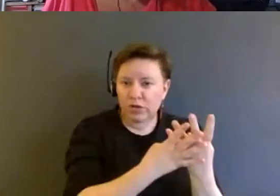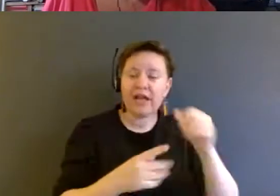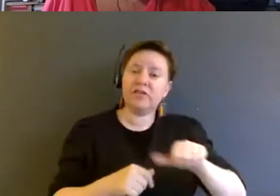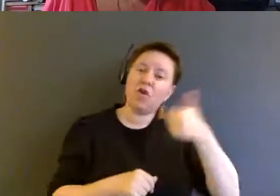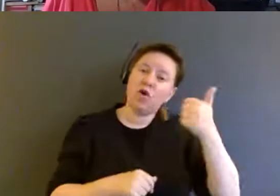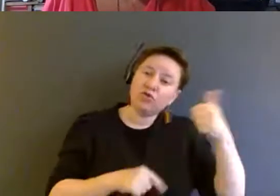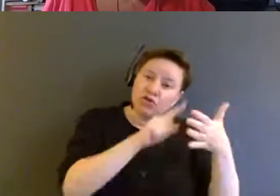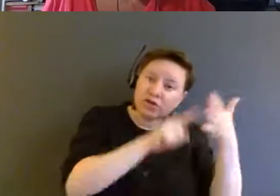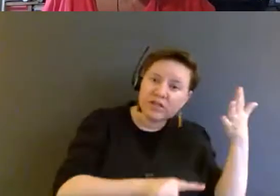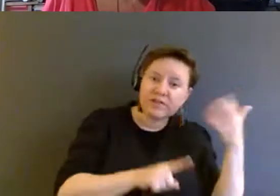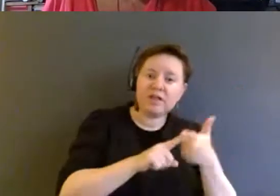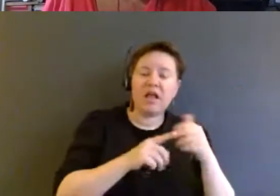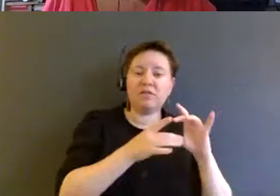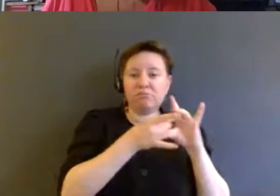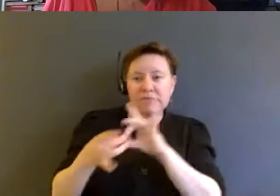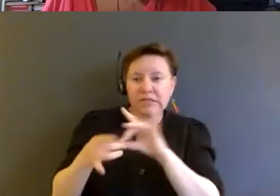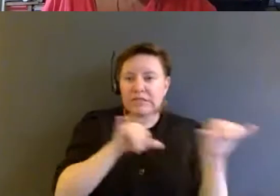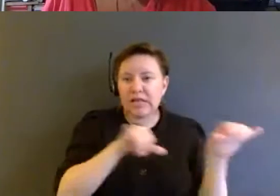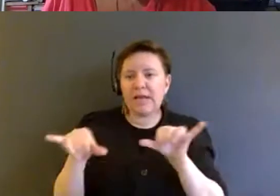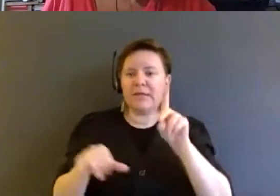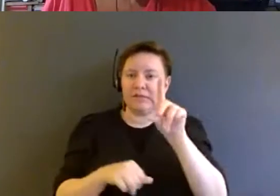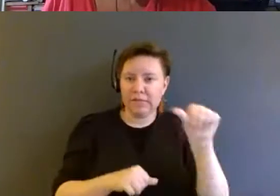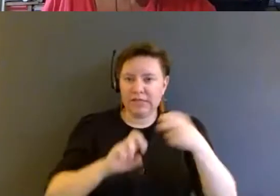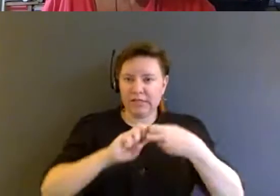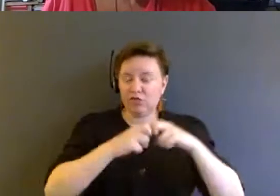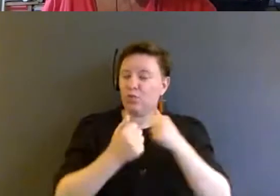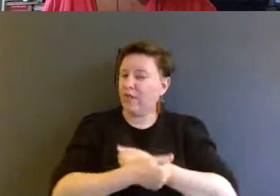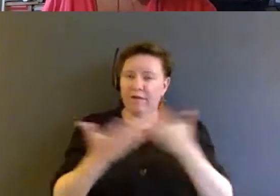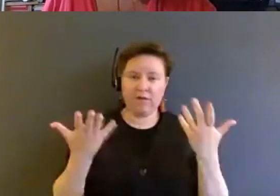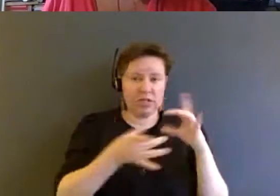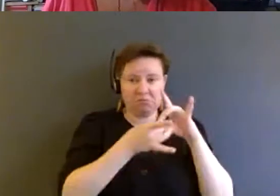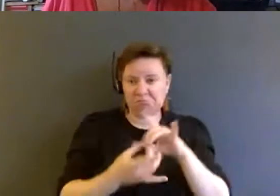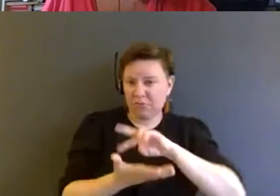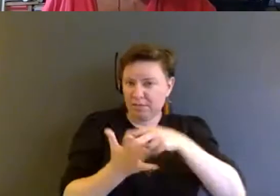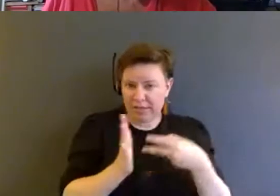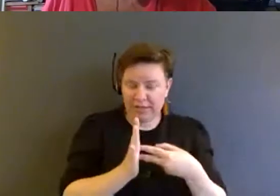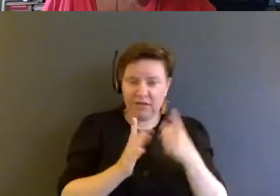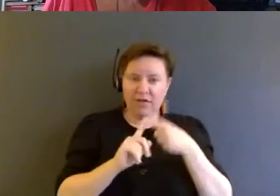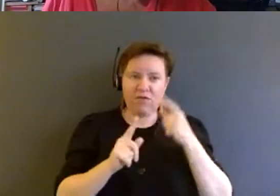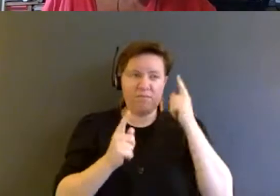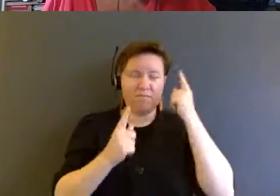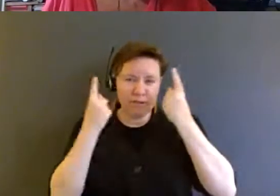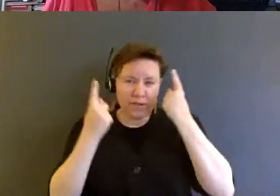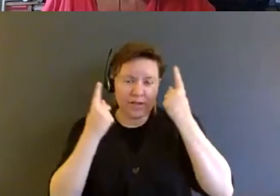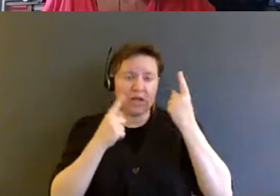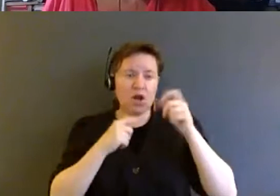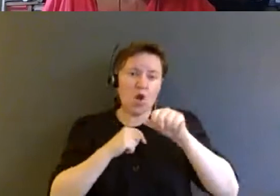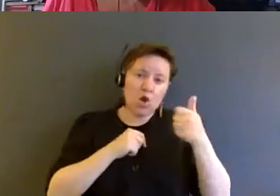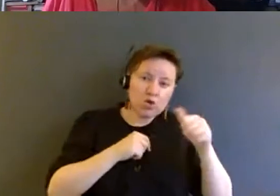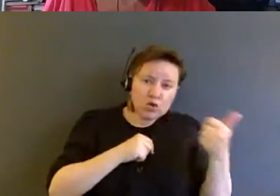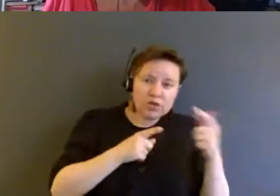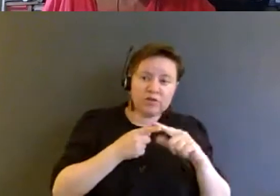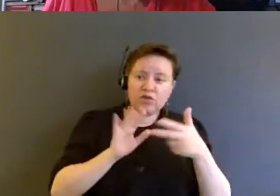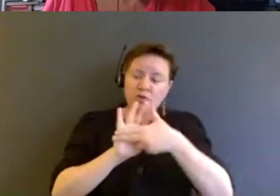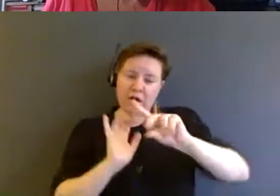as disability issues, with everything that that means, from refiguring alternatives to diagnosing the